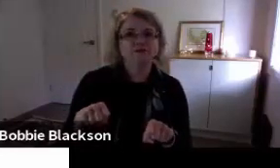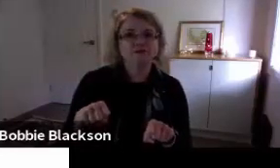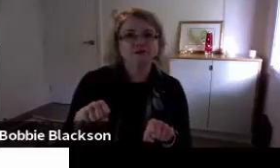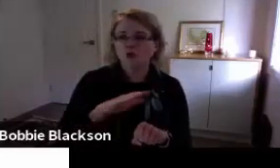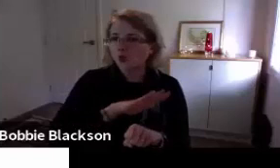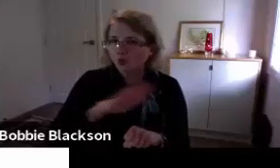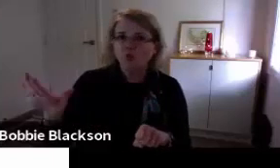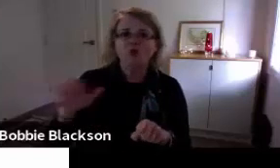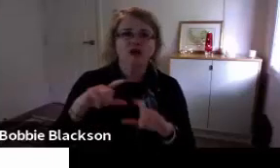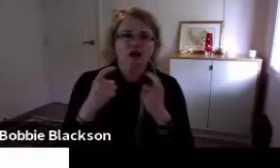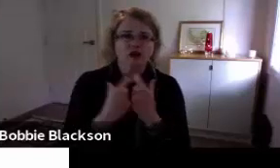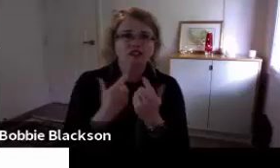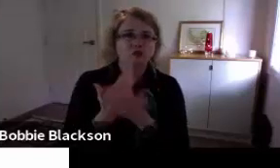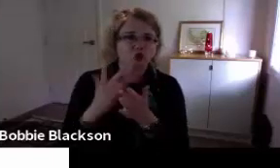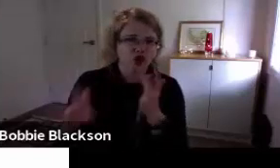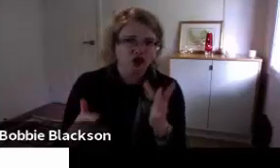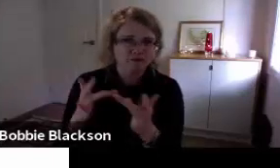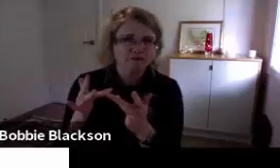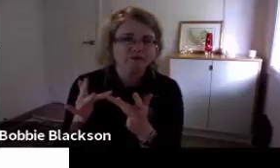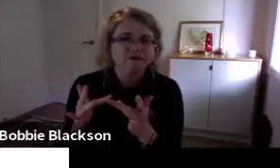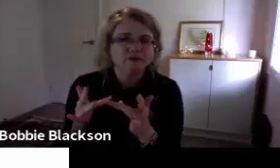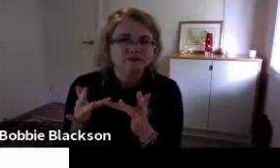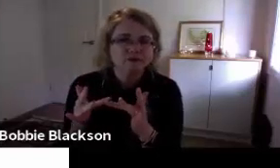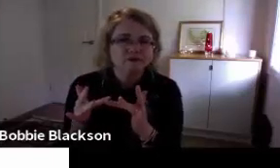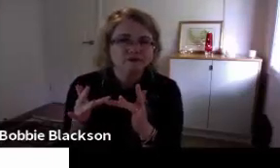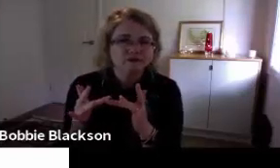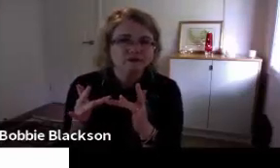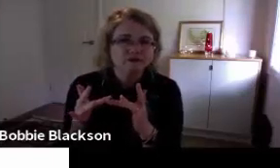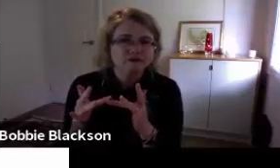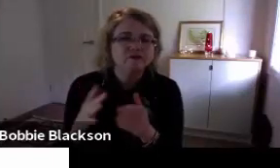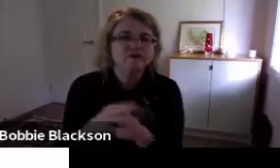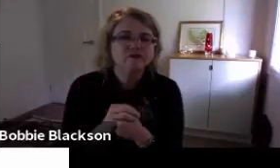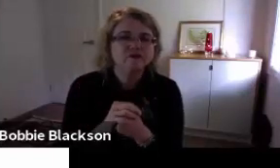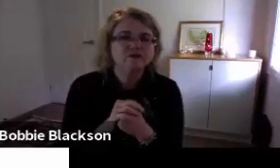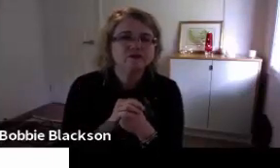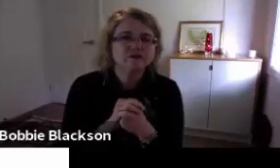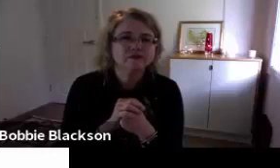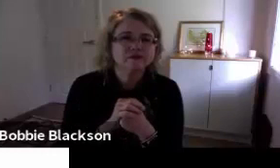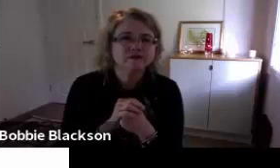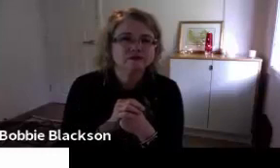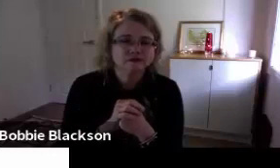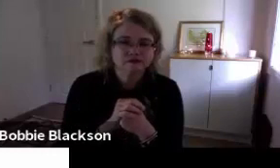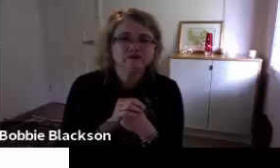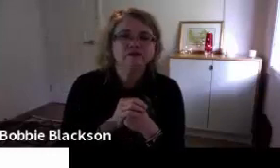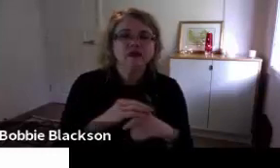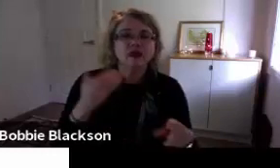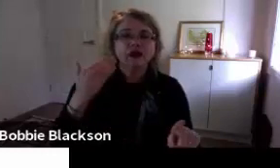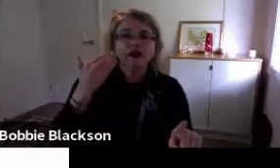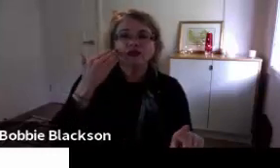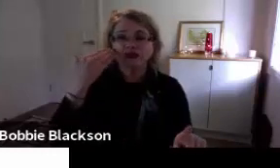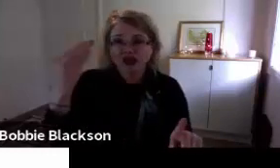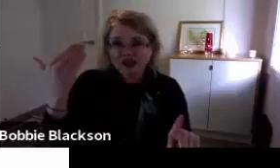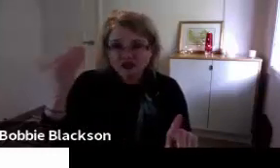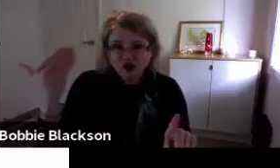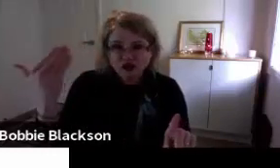But in the classroom, everything online is provided online.